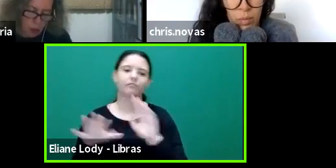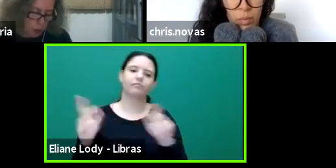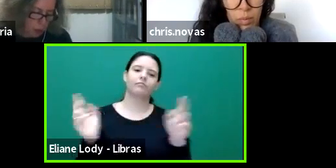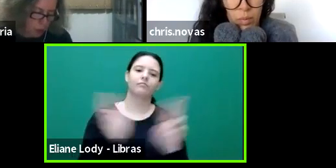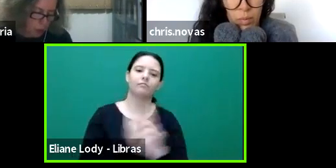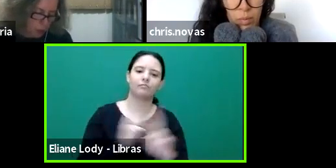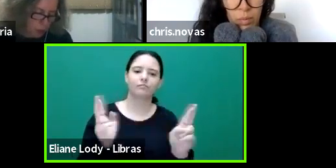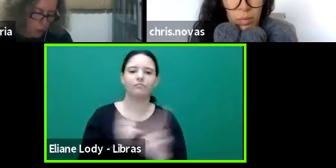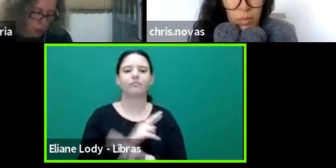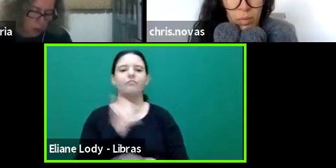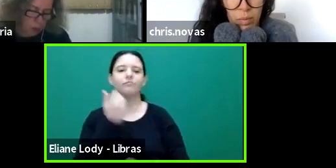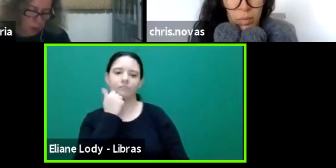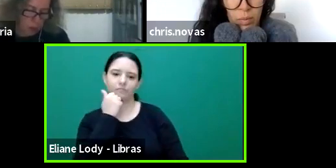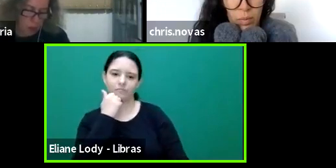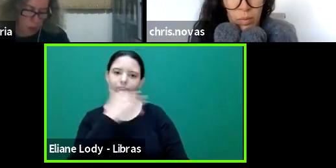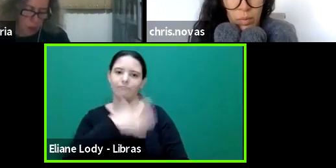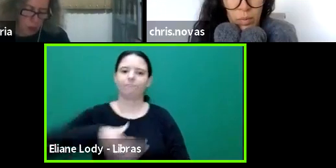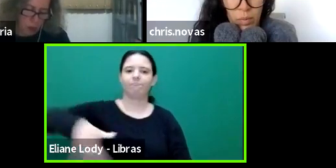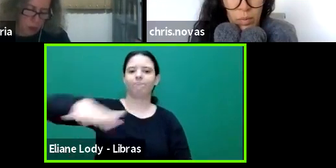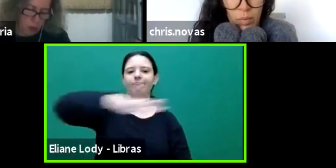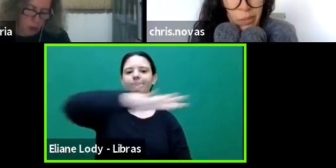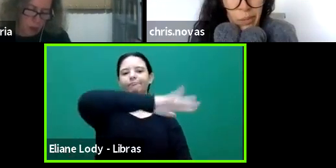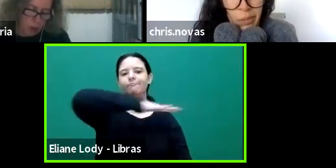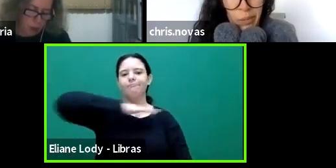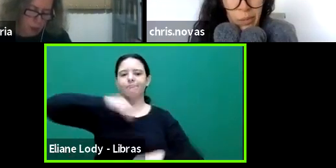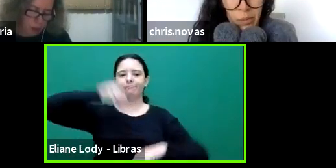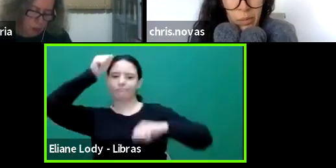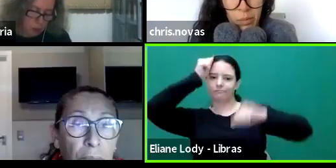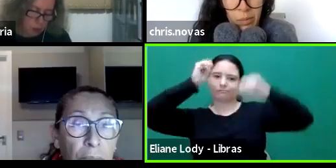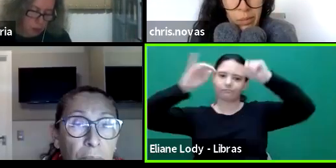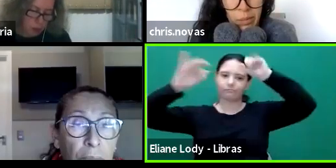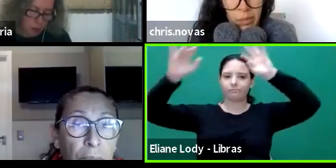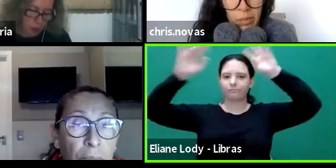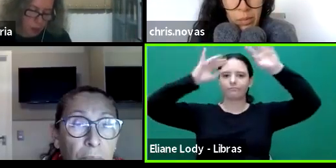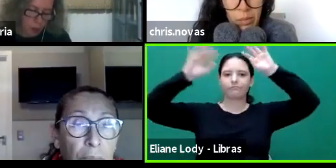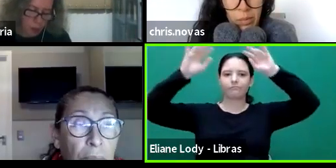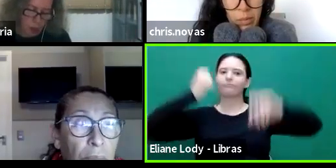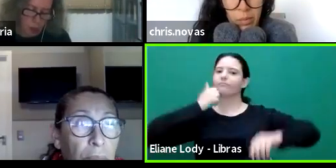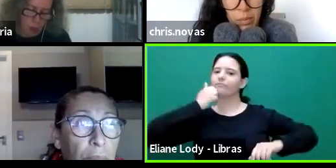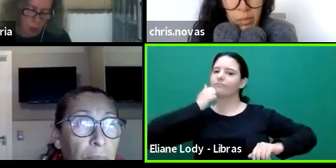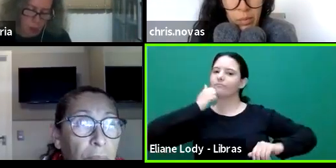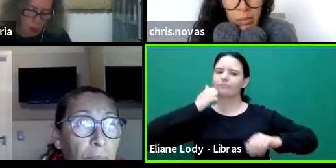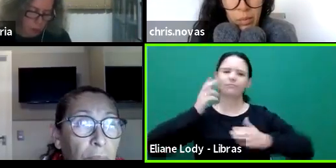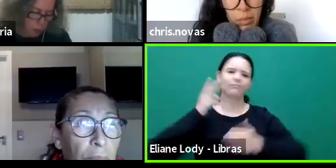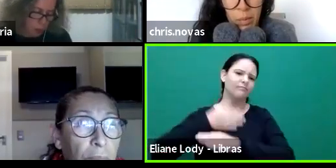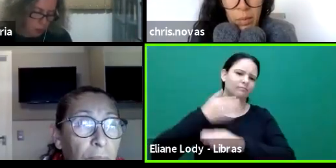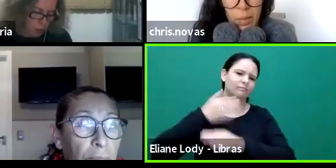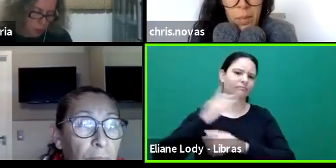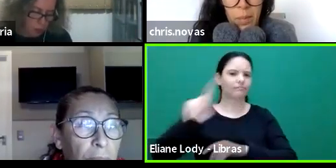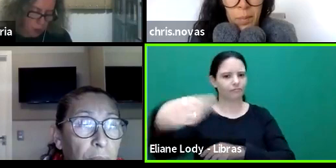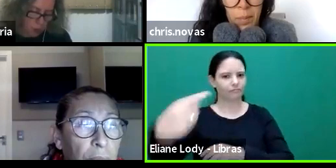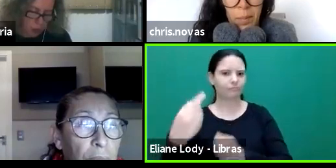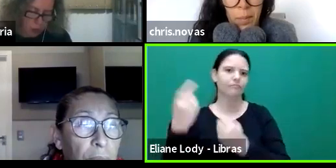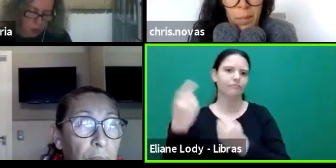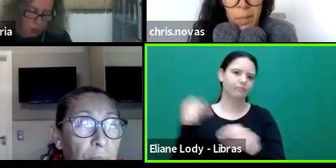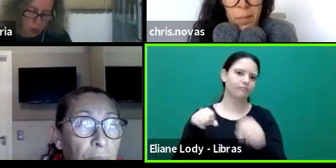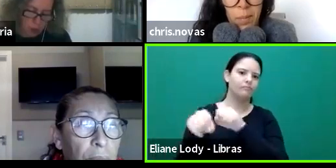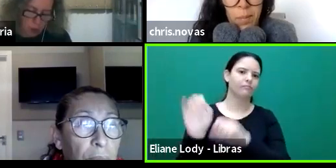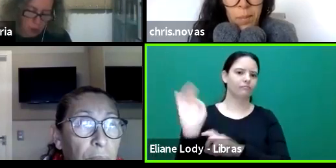universe. And that was what propelled her into biology. Her science classes actually turned her off.